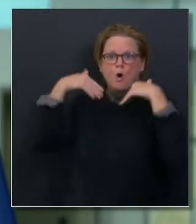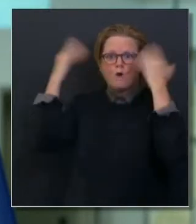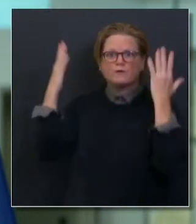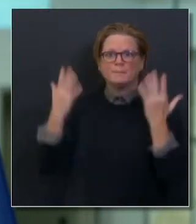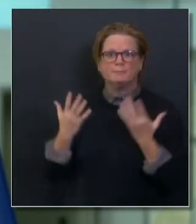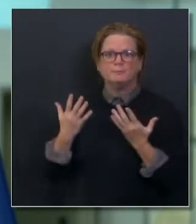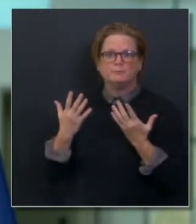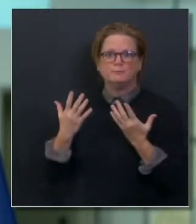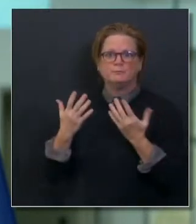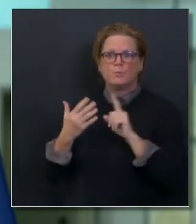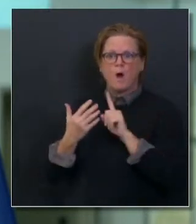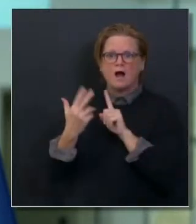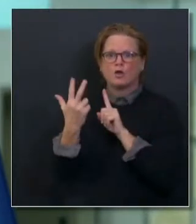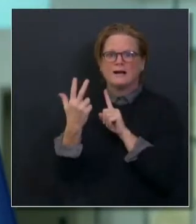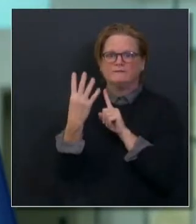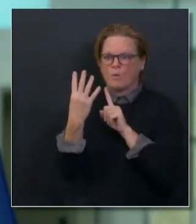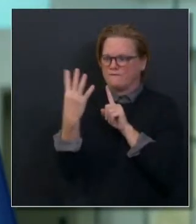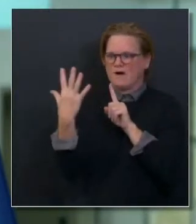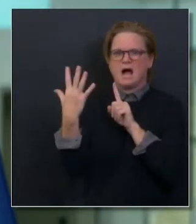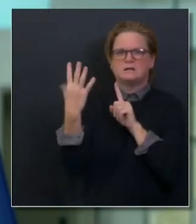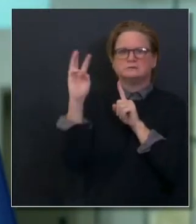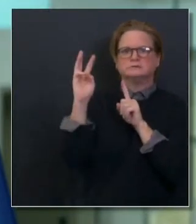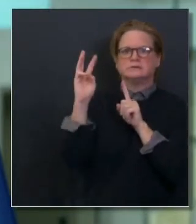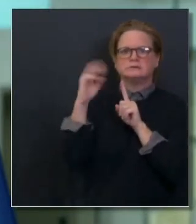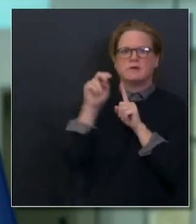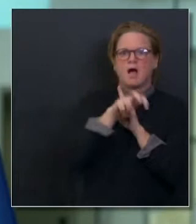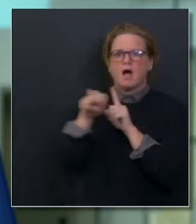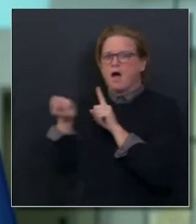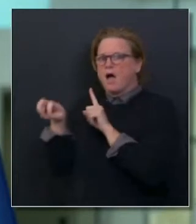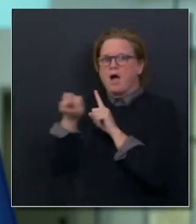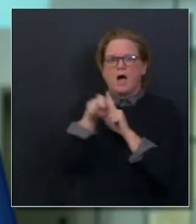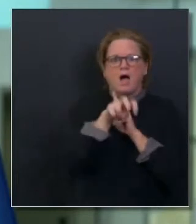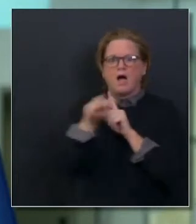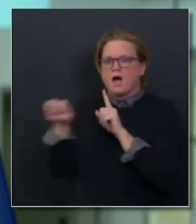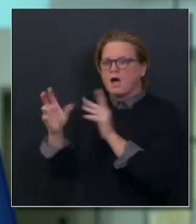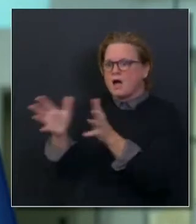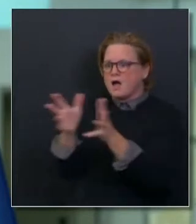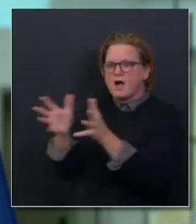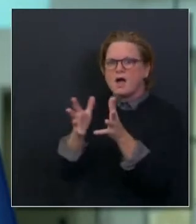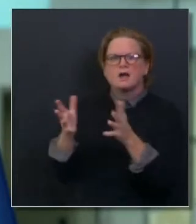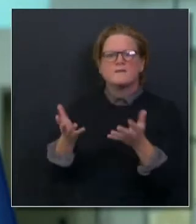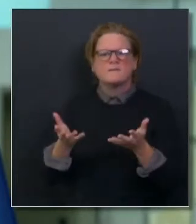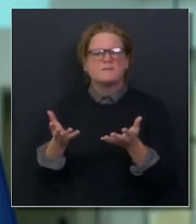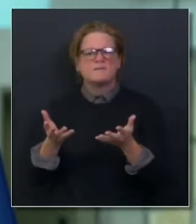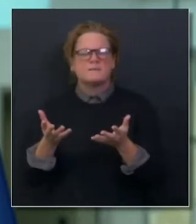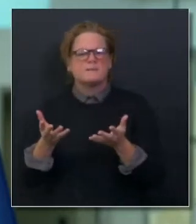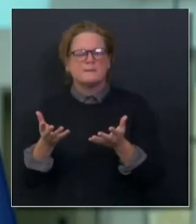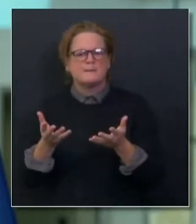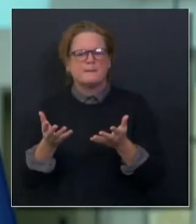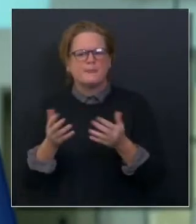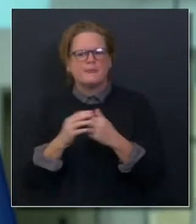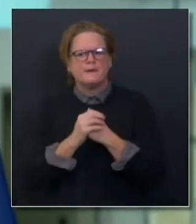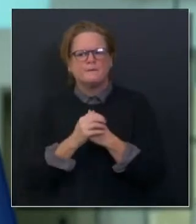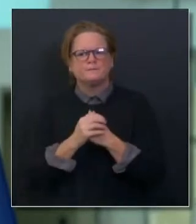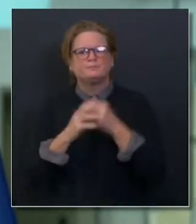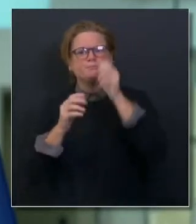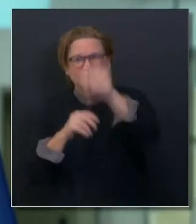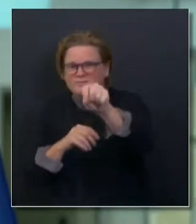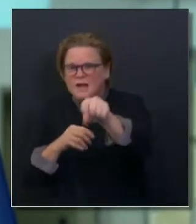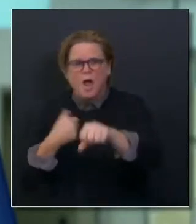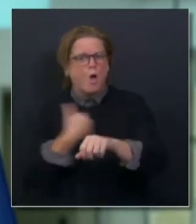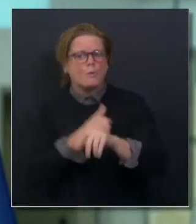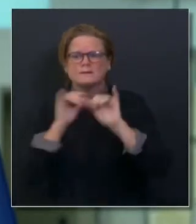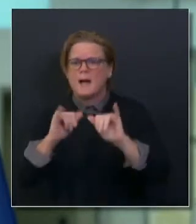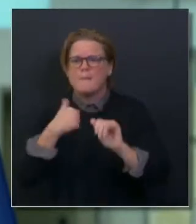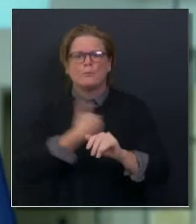this moment. I know there's a sense of relief that the vaccines, and that's all we're seeing, 24-7, 24-7 vaccinations. We just don't want folks to say,